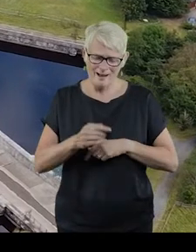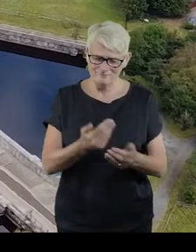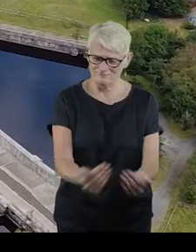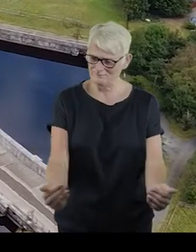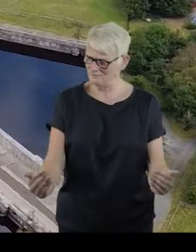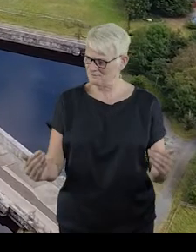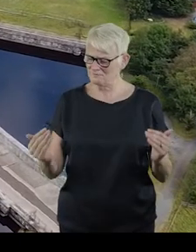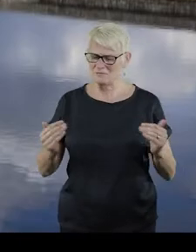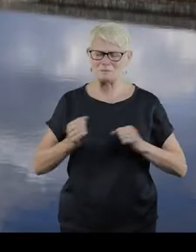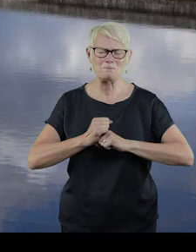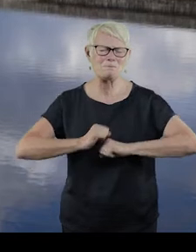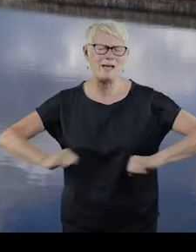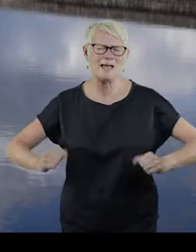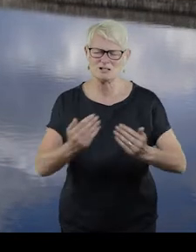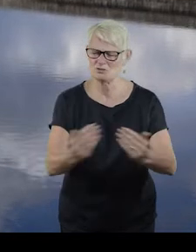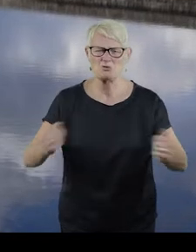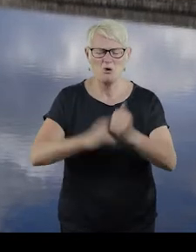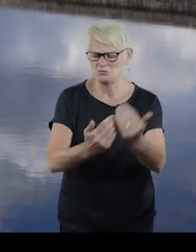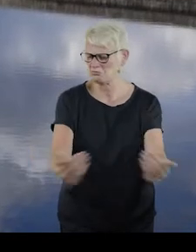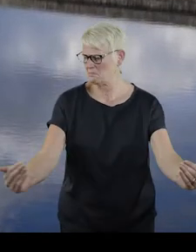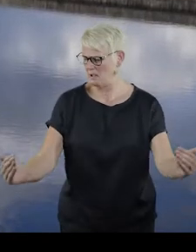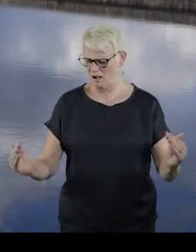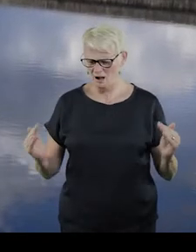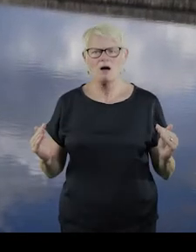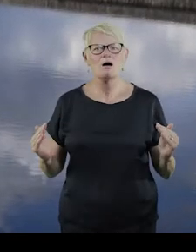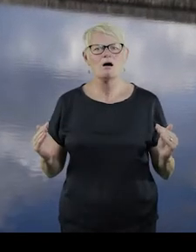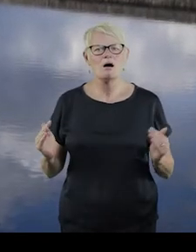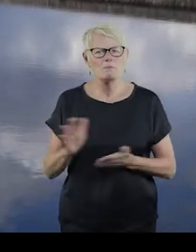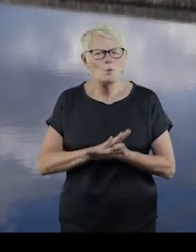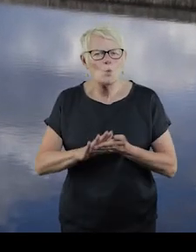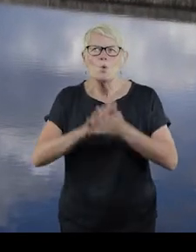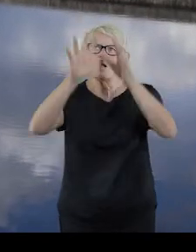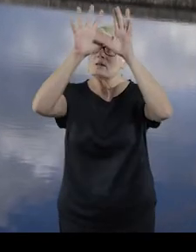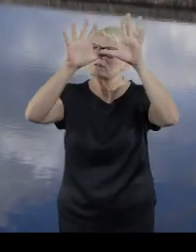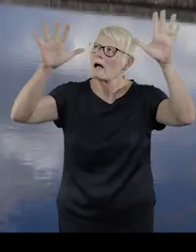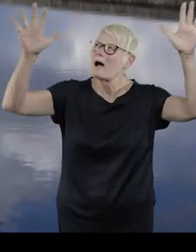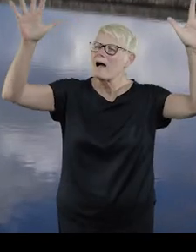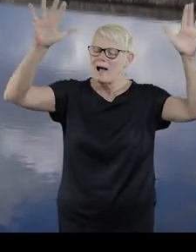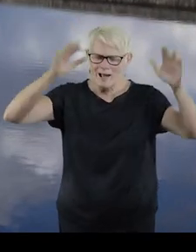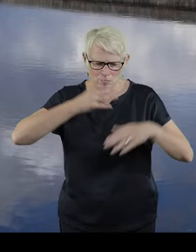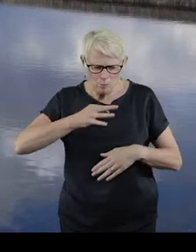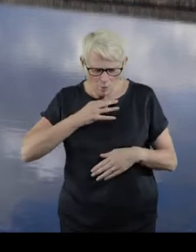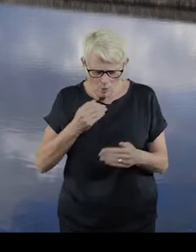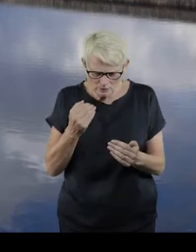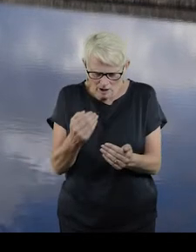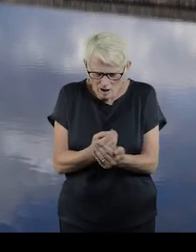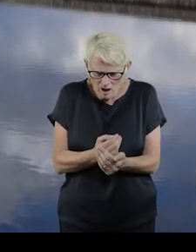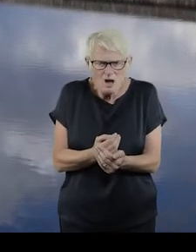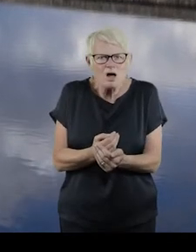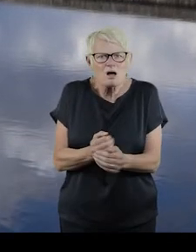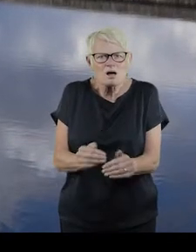gaping, grabbing space, the concrete barriers, the blue, the sky, the water